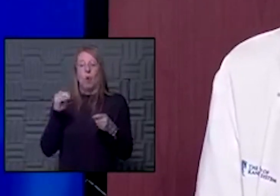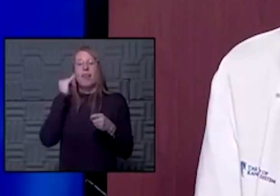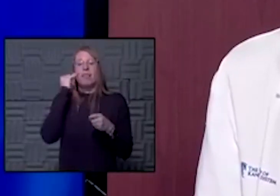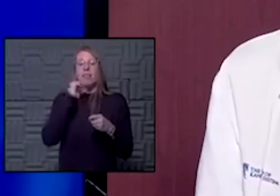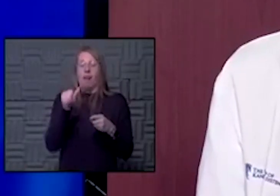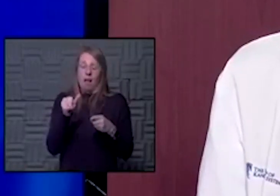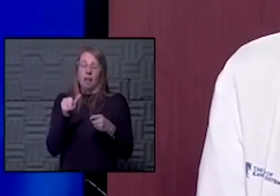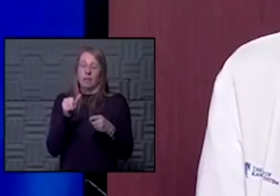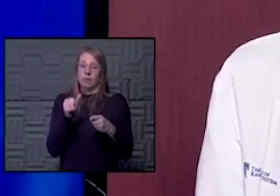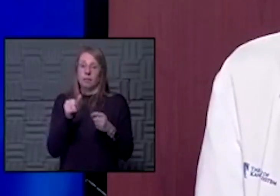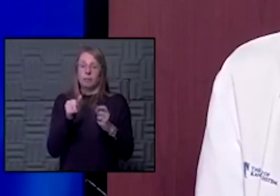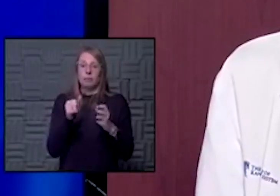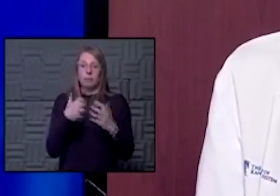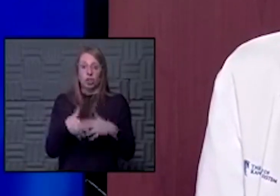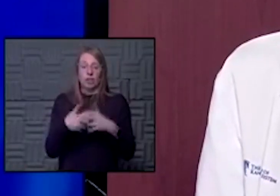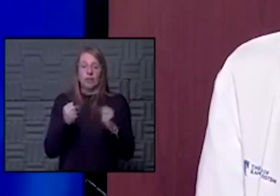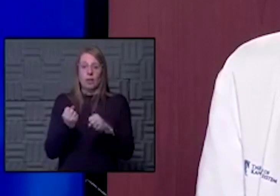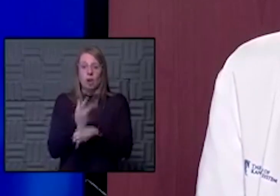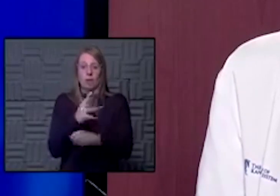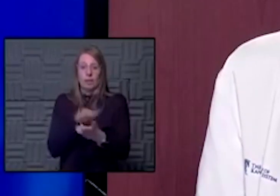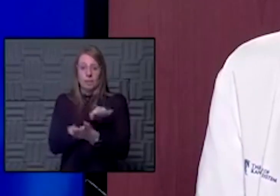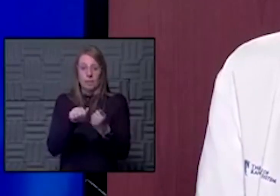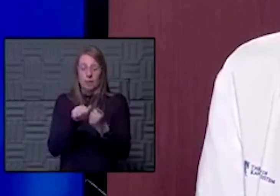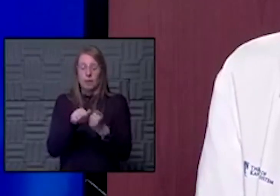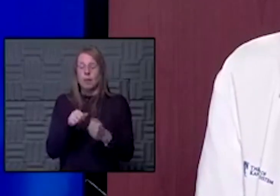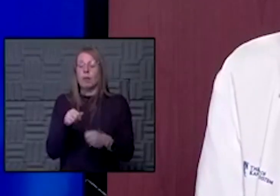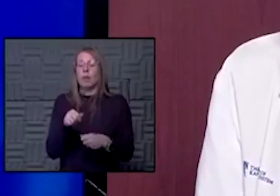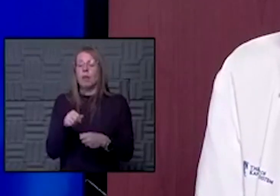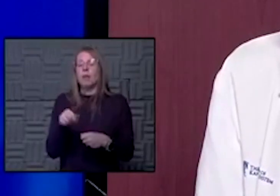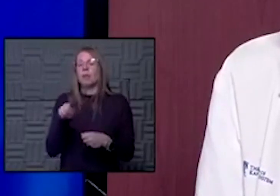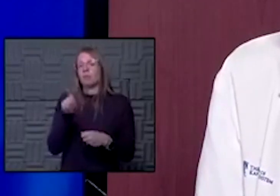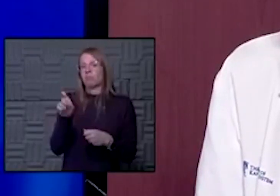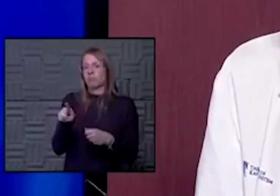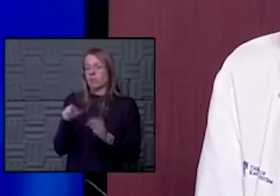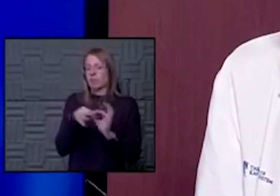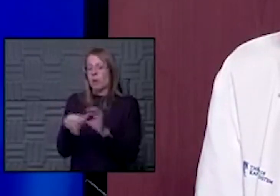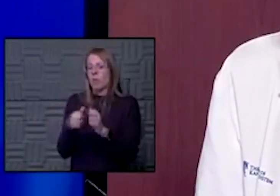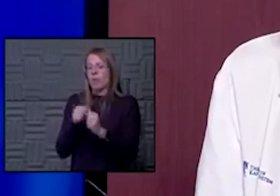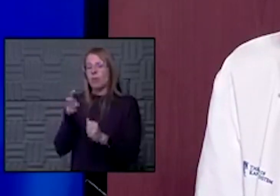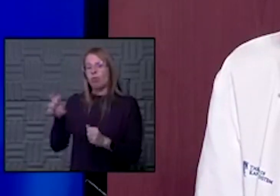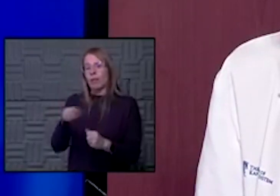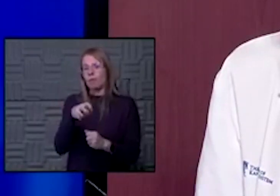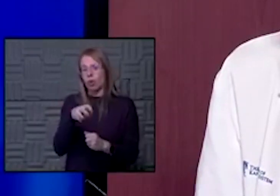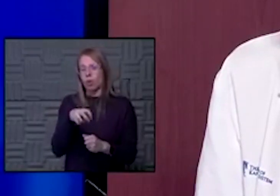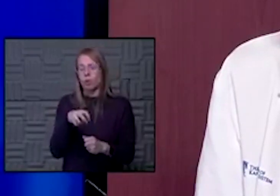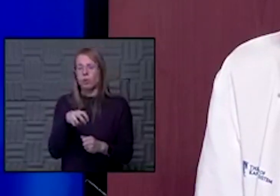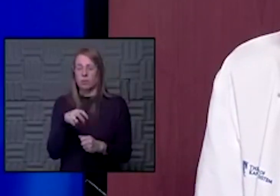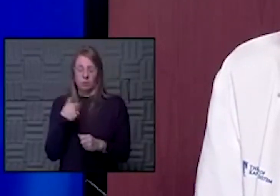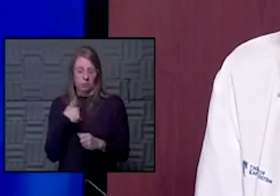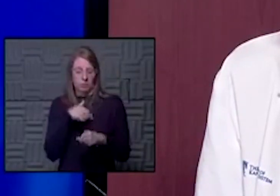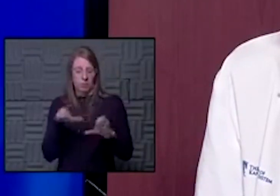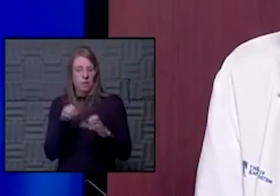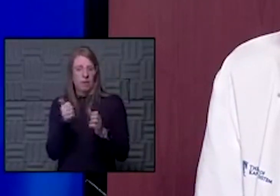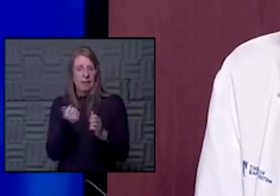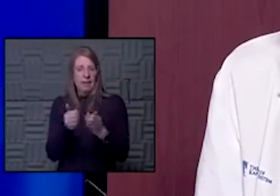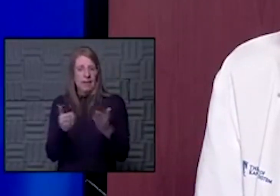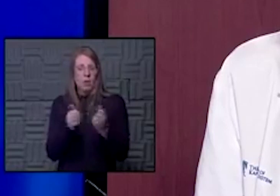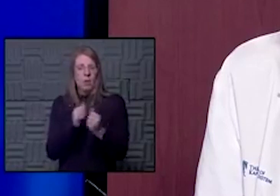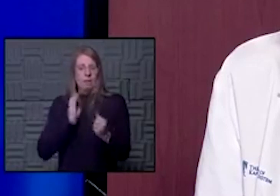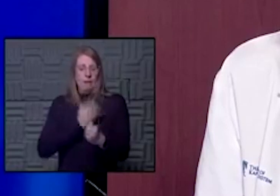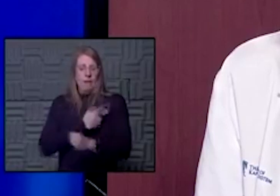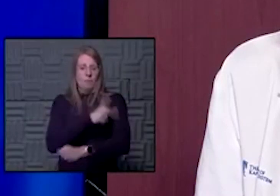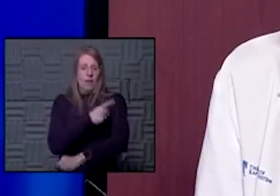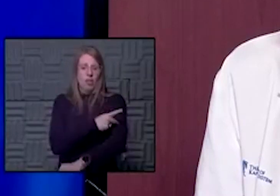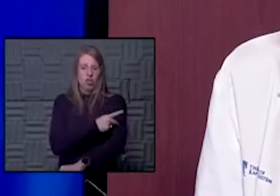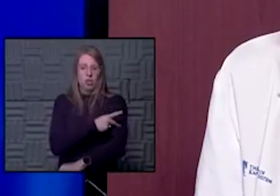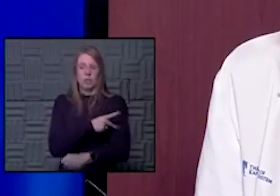to you. And Sean's asking questions that have to do with transfer and wondering, are we doing anything with our patients to be